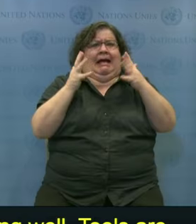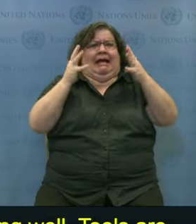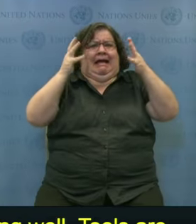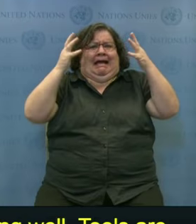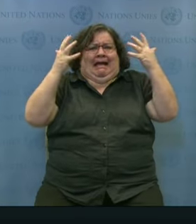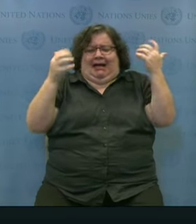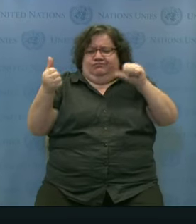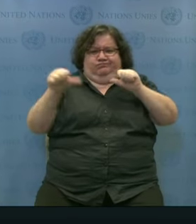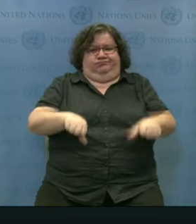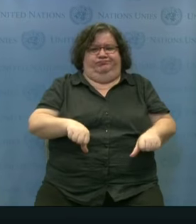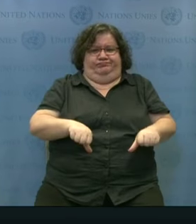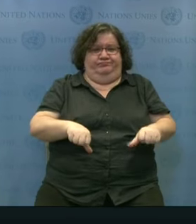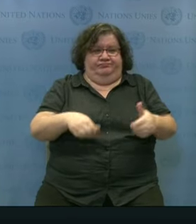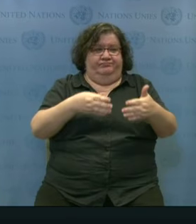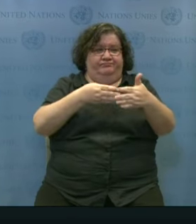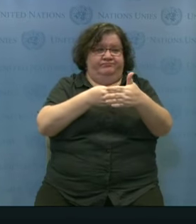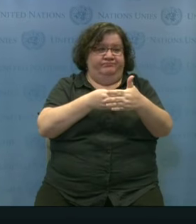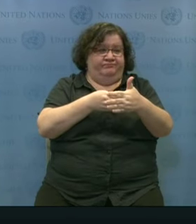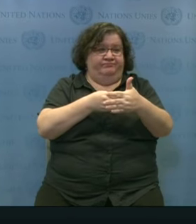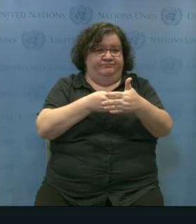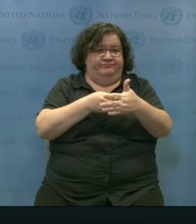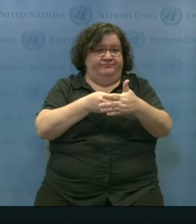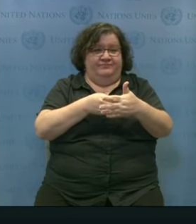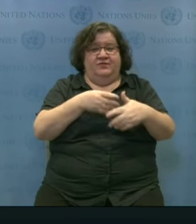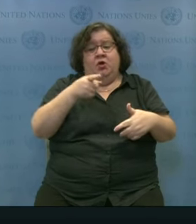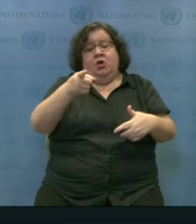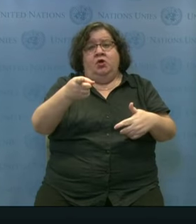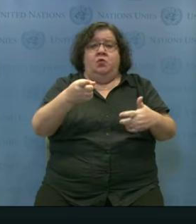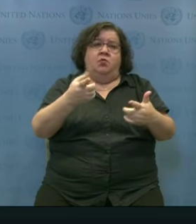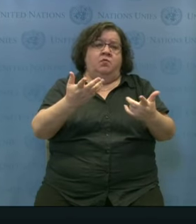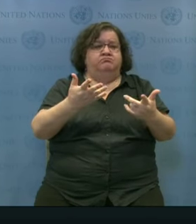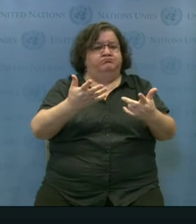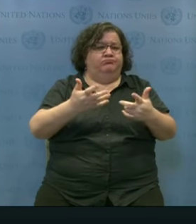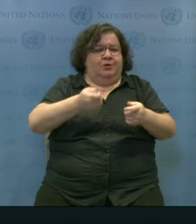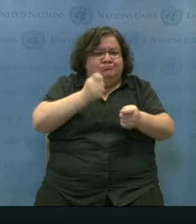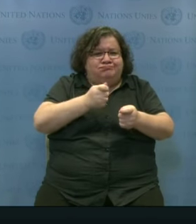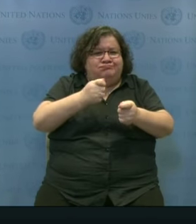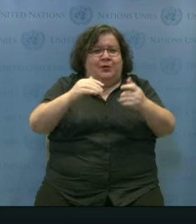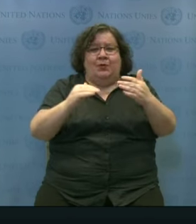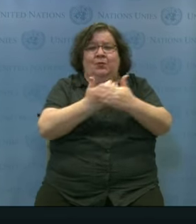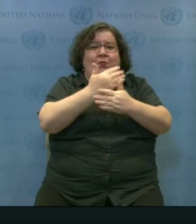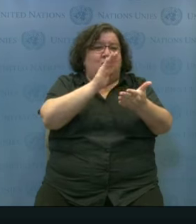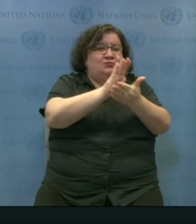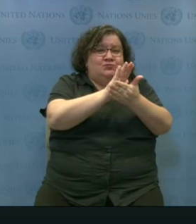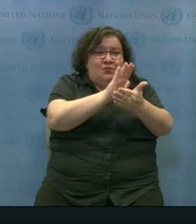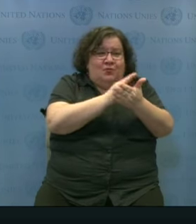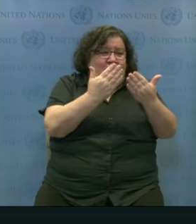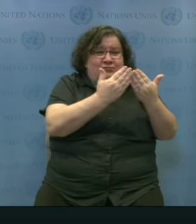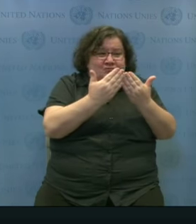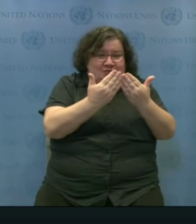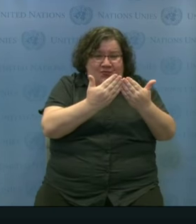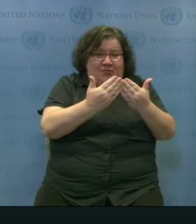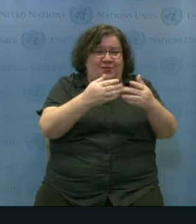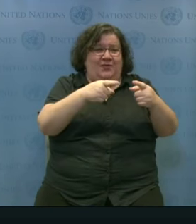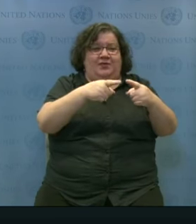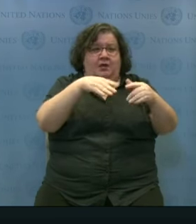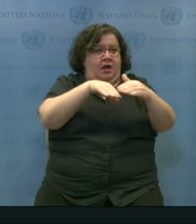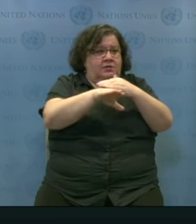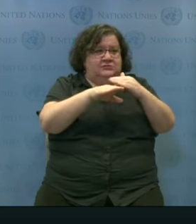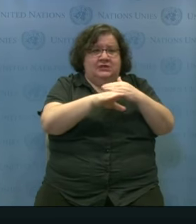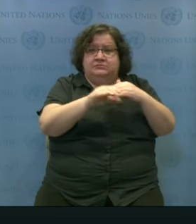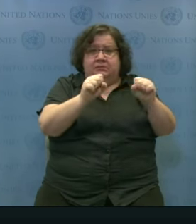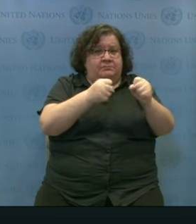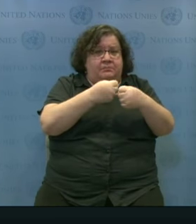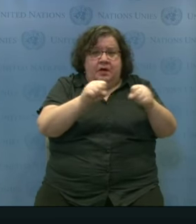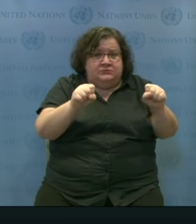and if that is not accessible, when the flood hits, or an earthquake happens, or a tsunami happens, and these facilities